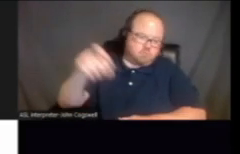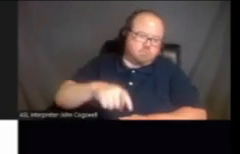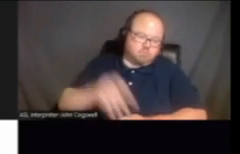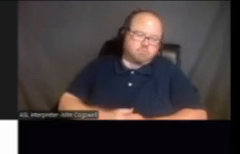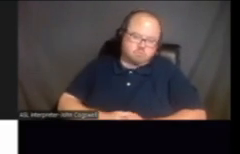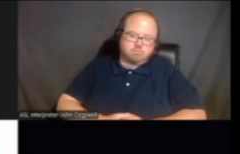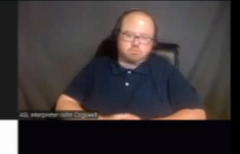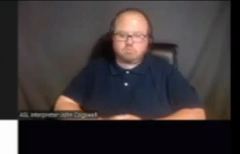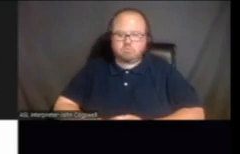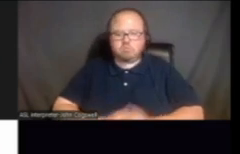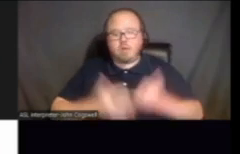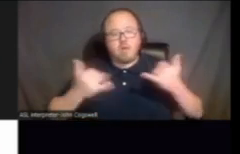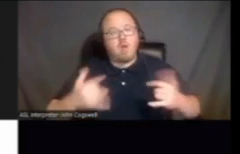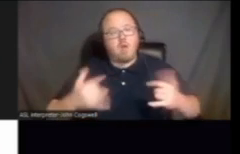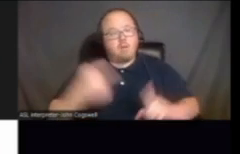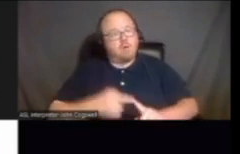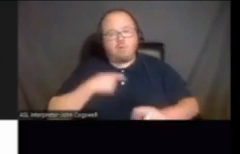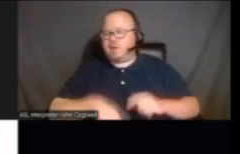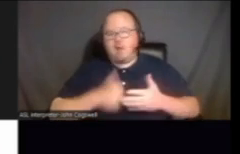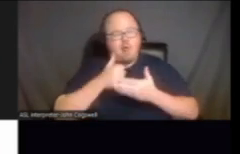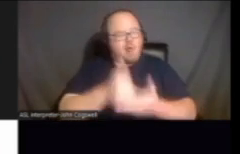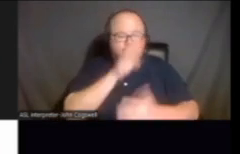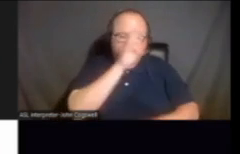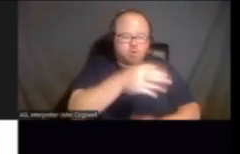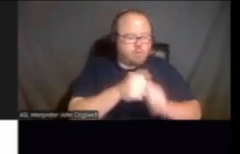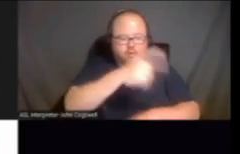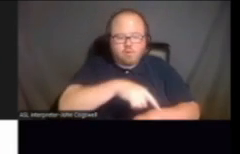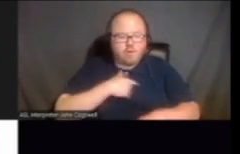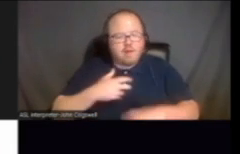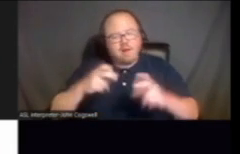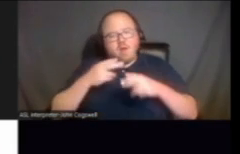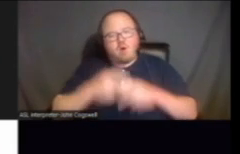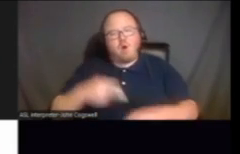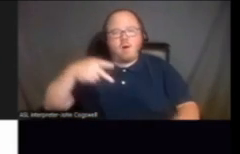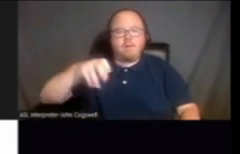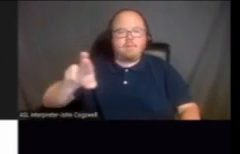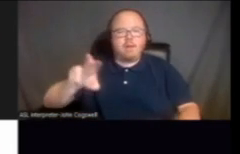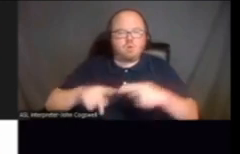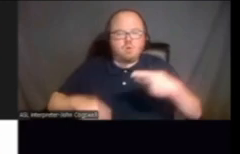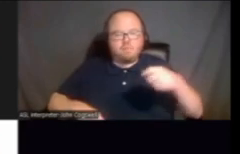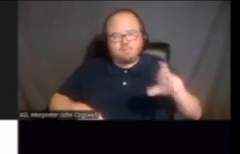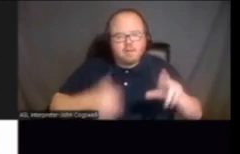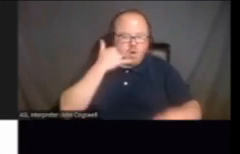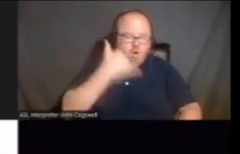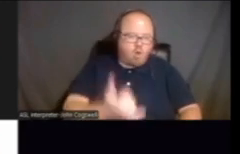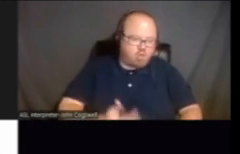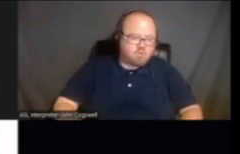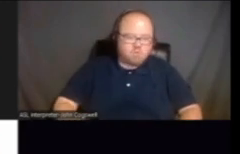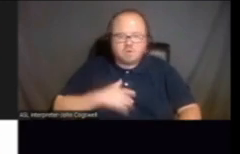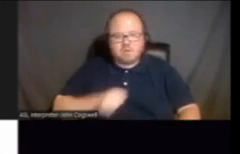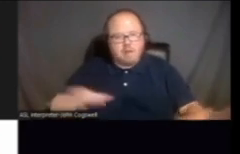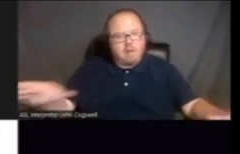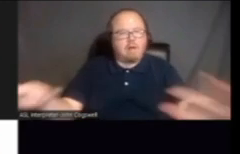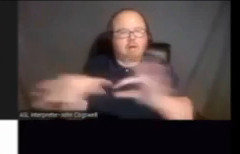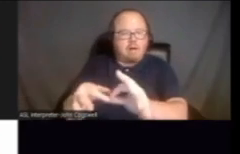you know, at this point, we can't help them directly, but certainly have like what we call a peer-to-peer call. If somehow we're able to get connected with